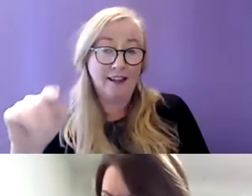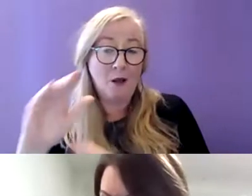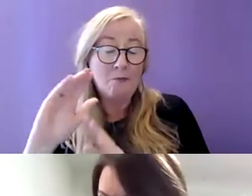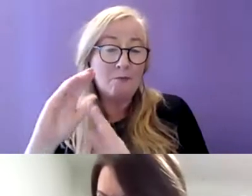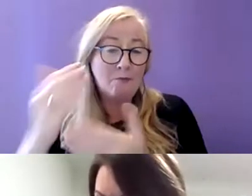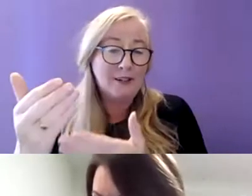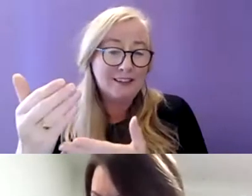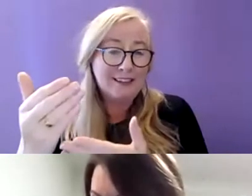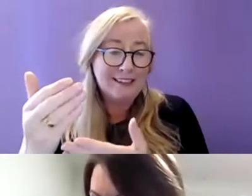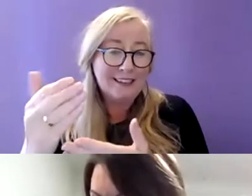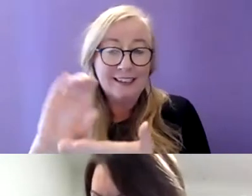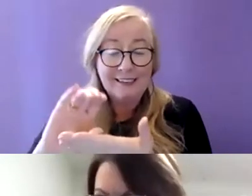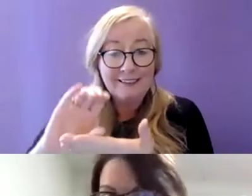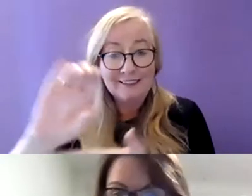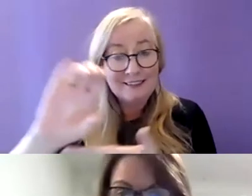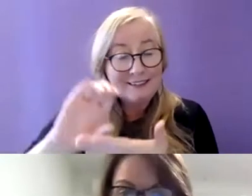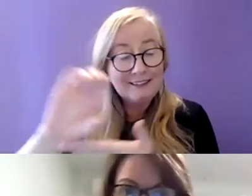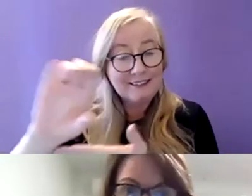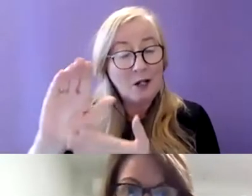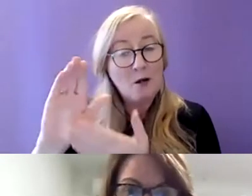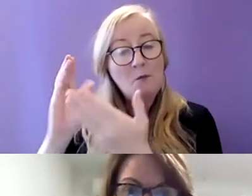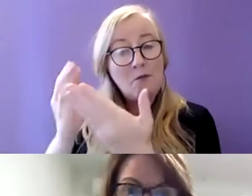the additional resources to provide